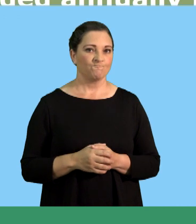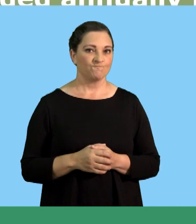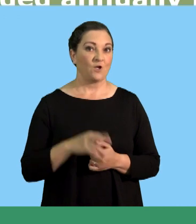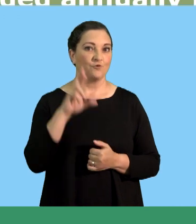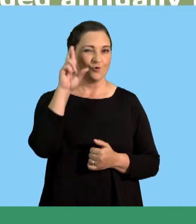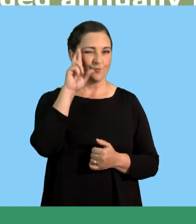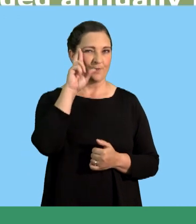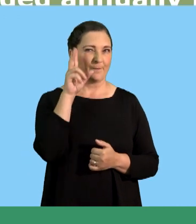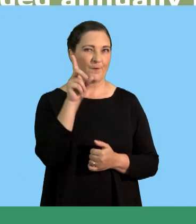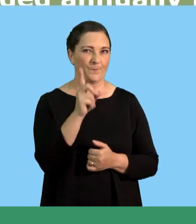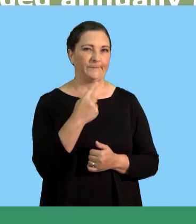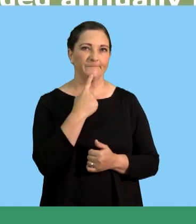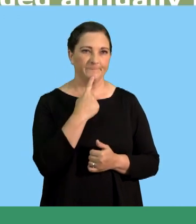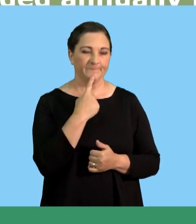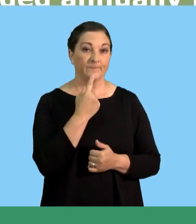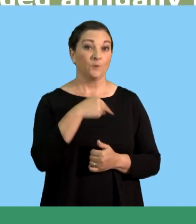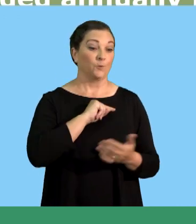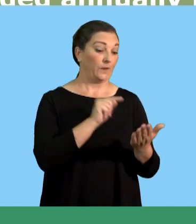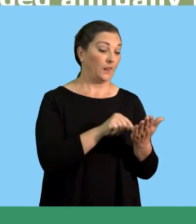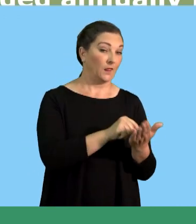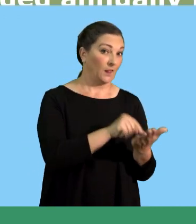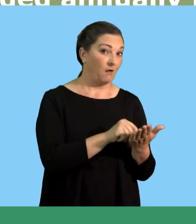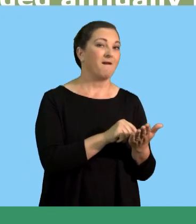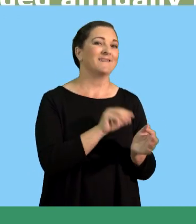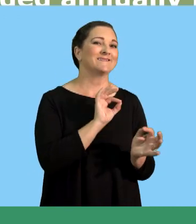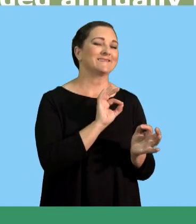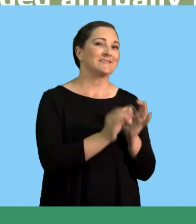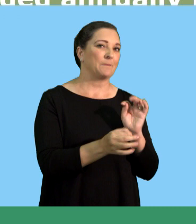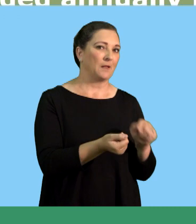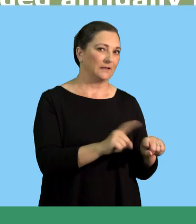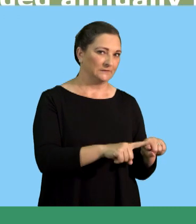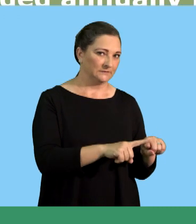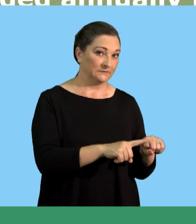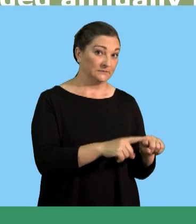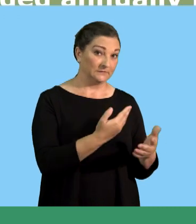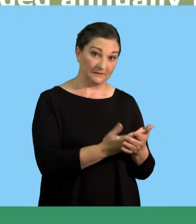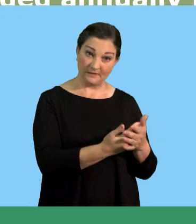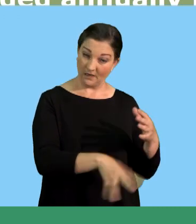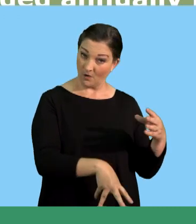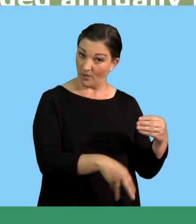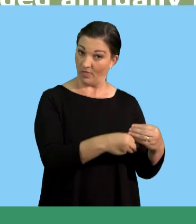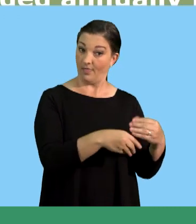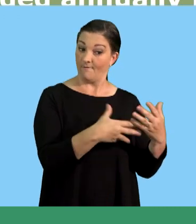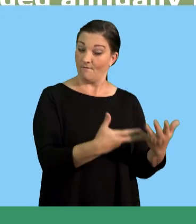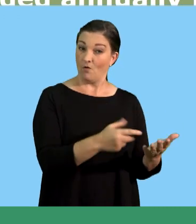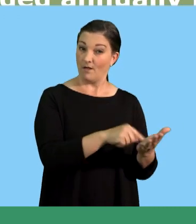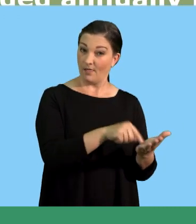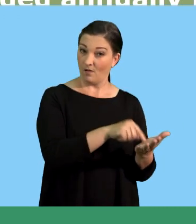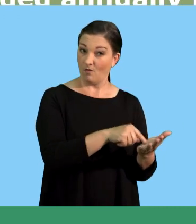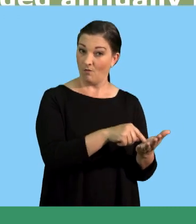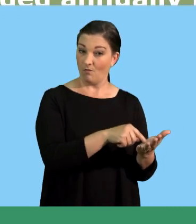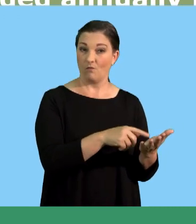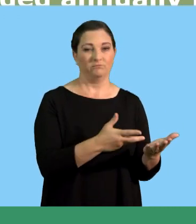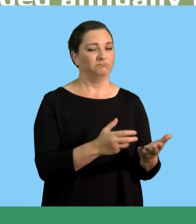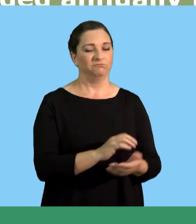the instruction comes in. Remember, we are calculating simple interest. Do we add this